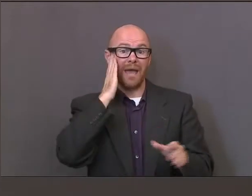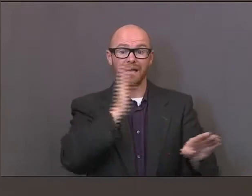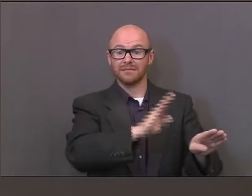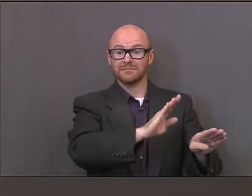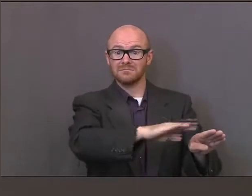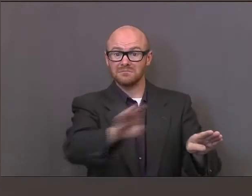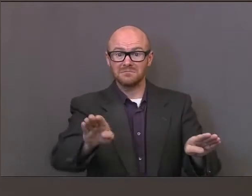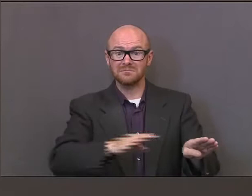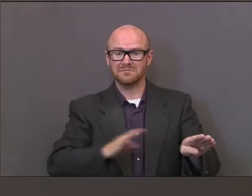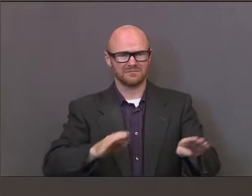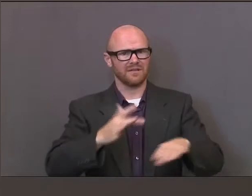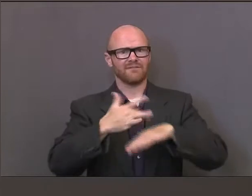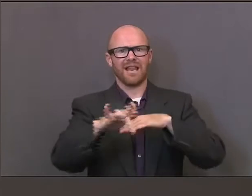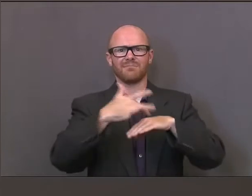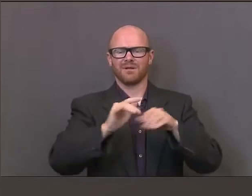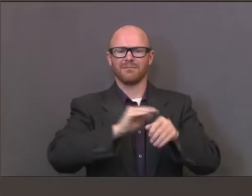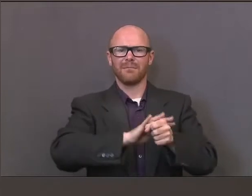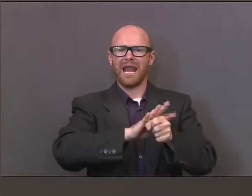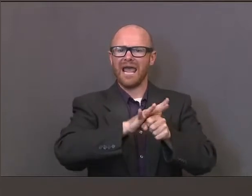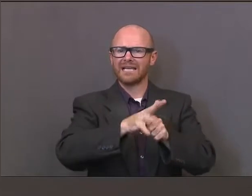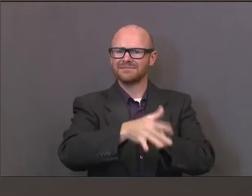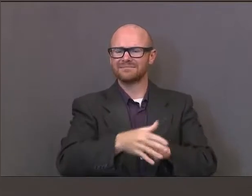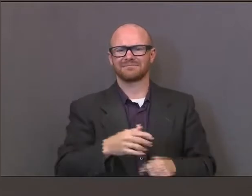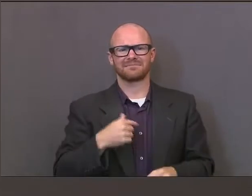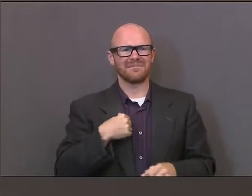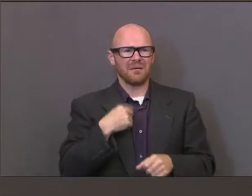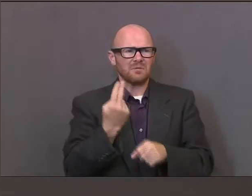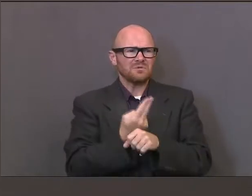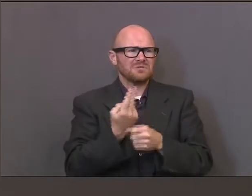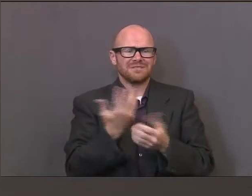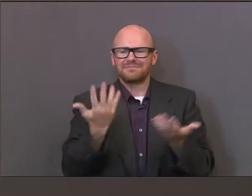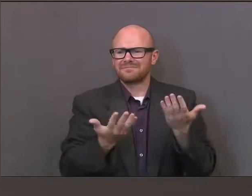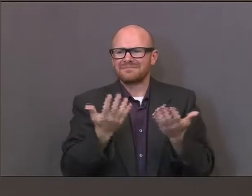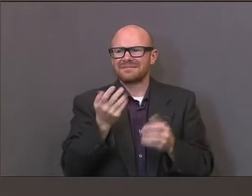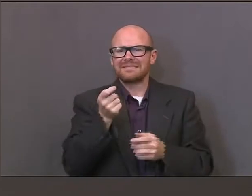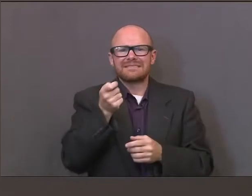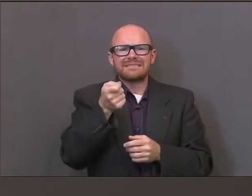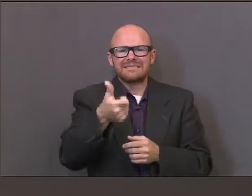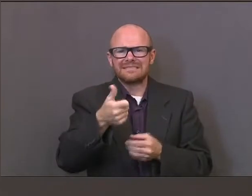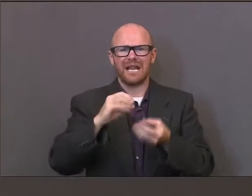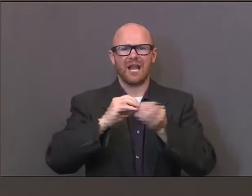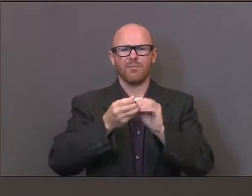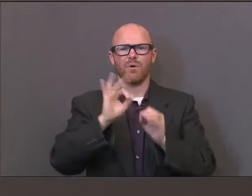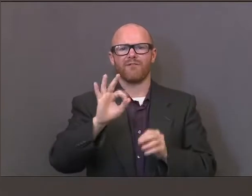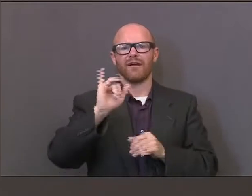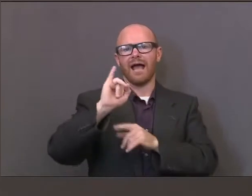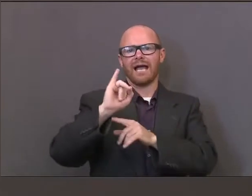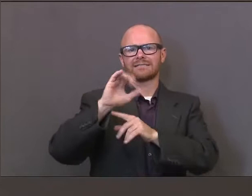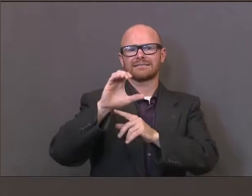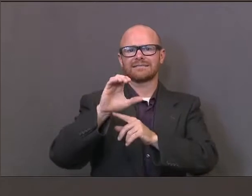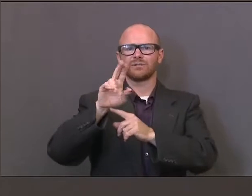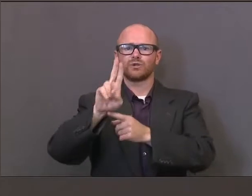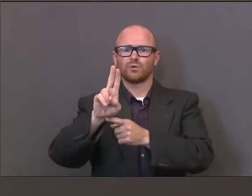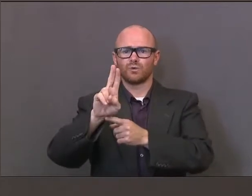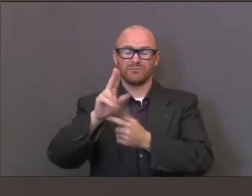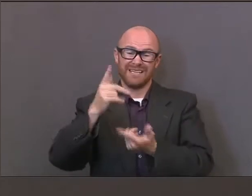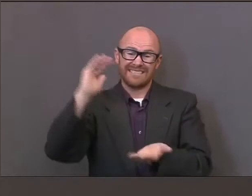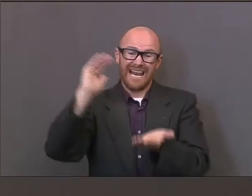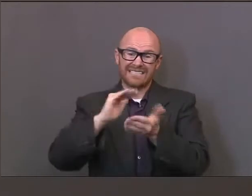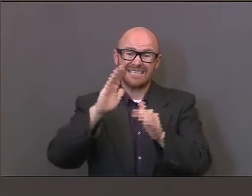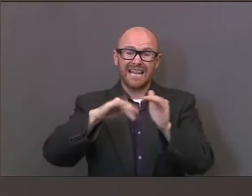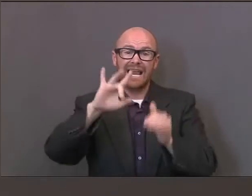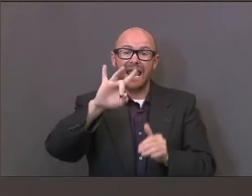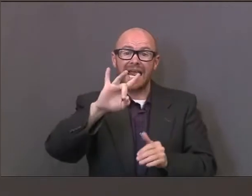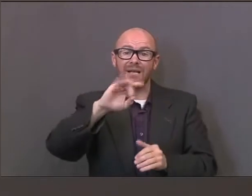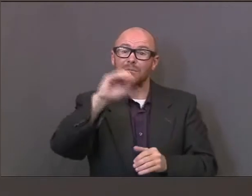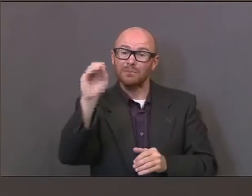down. We're only using ICU units. Less than 8% of the bed space is